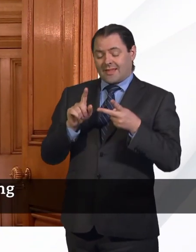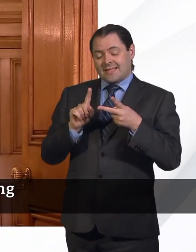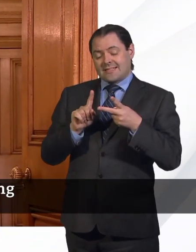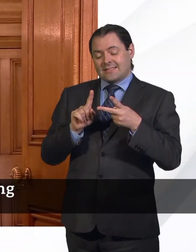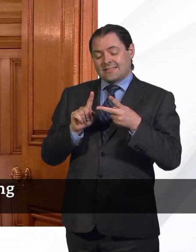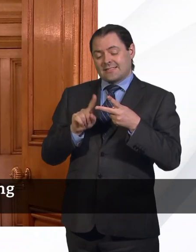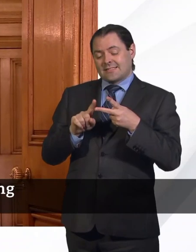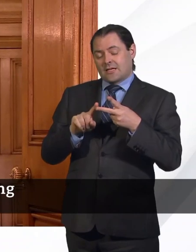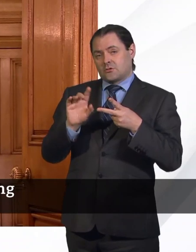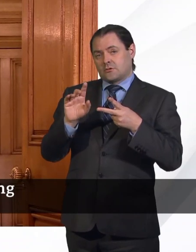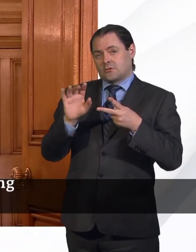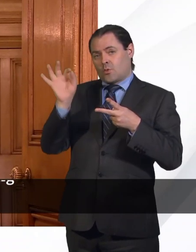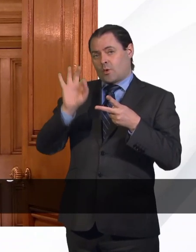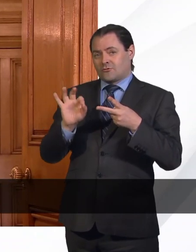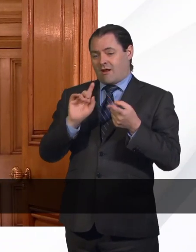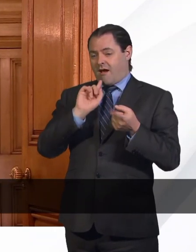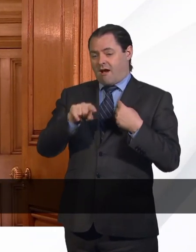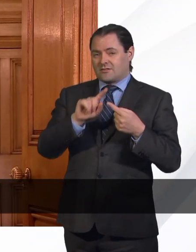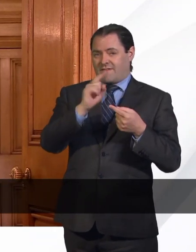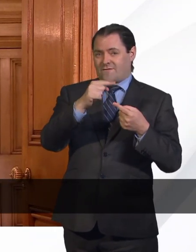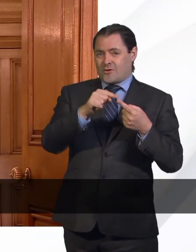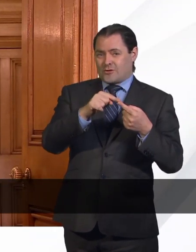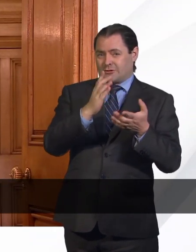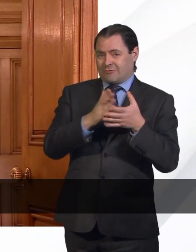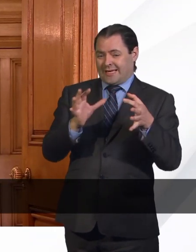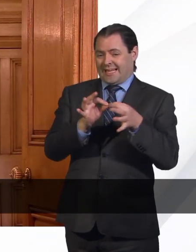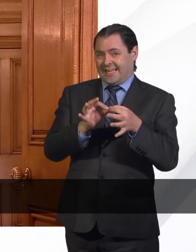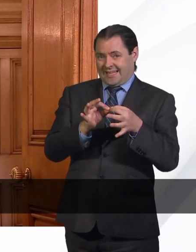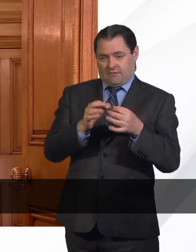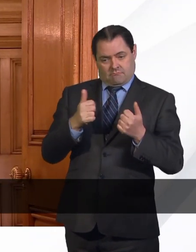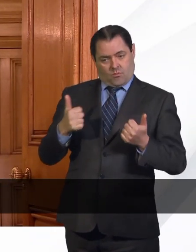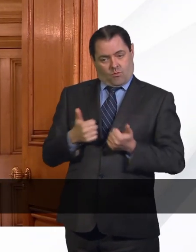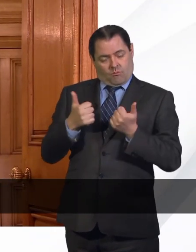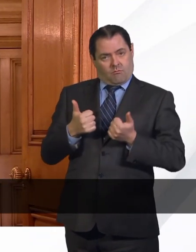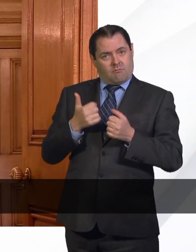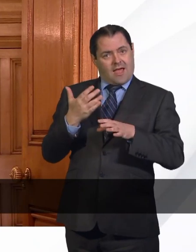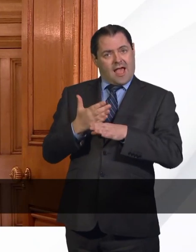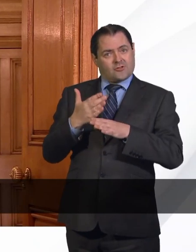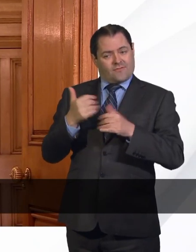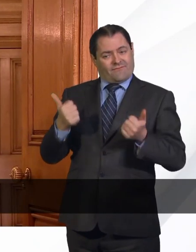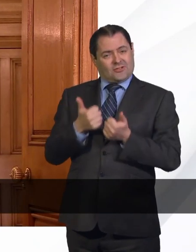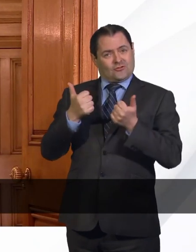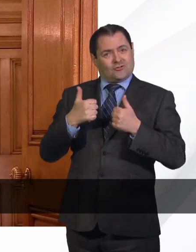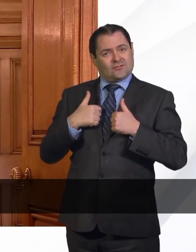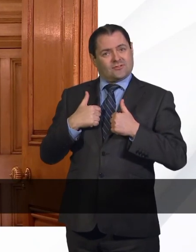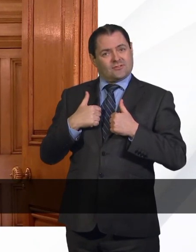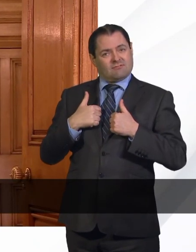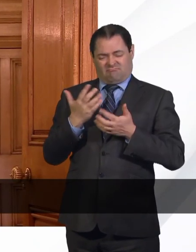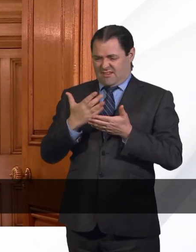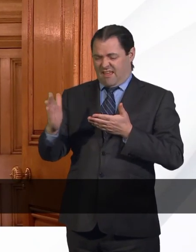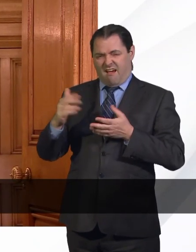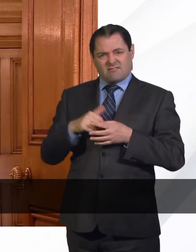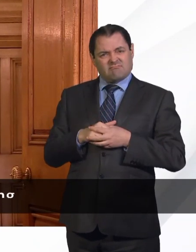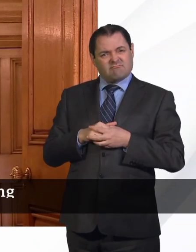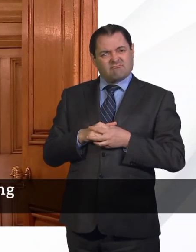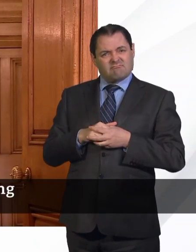question answers the first, in that we've already taken action, because it's been clear right from the start. You know, I remember